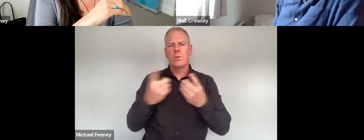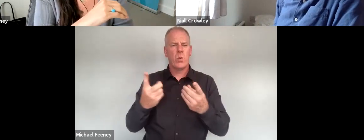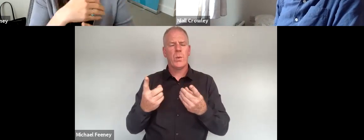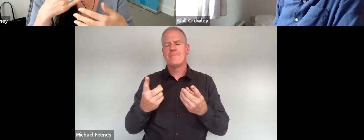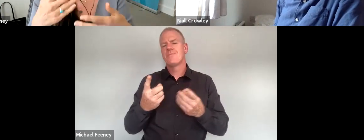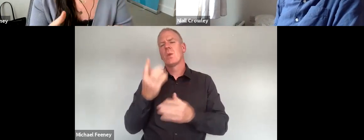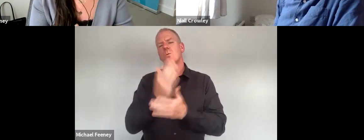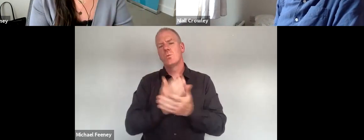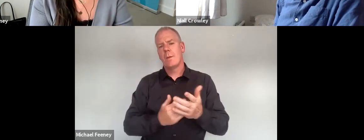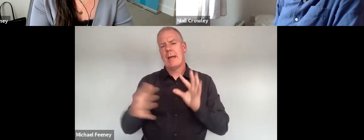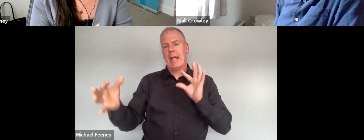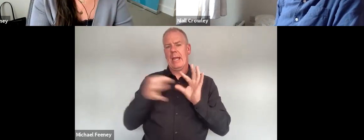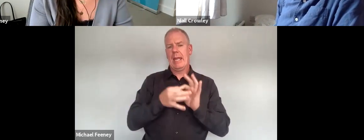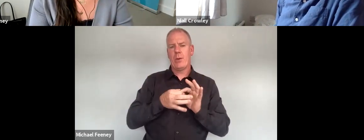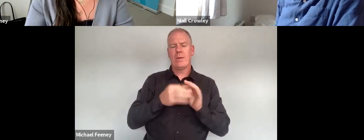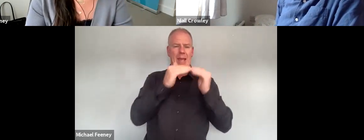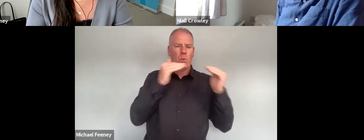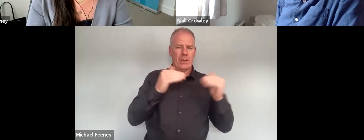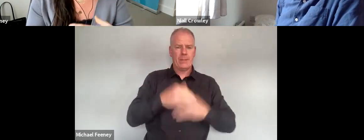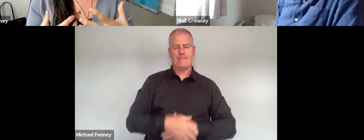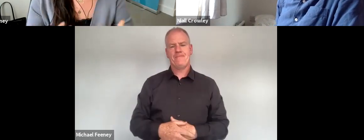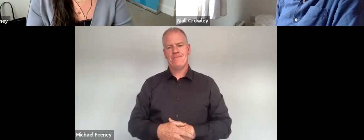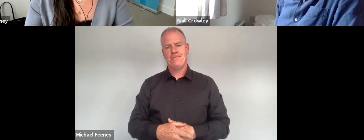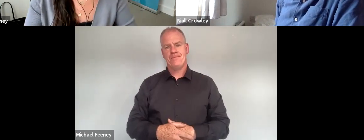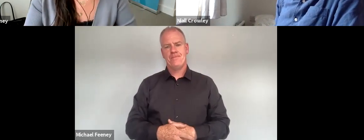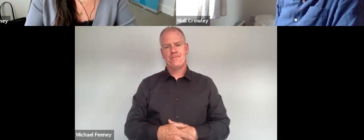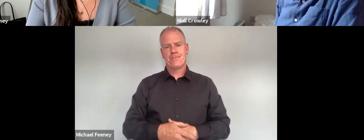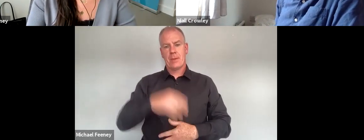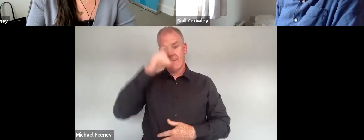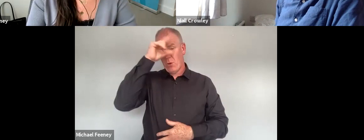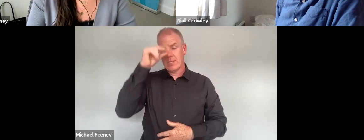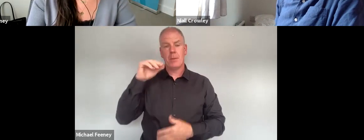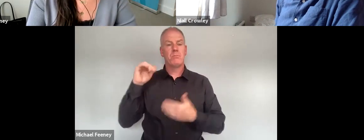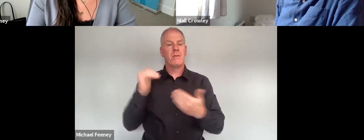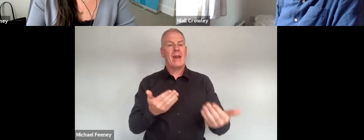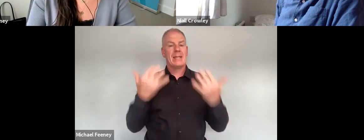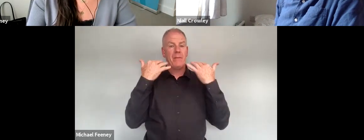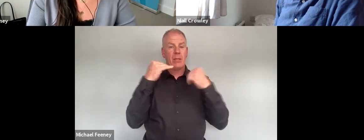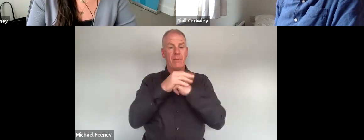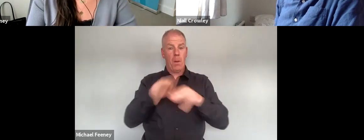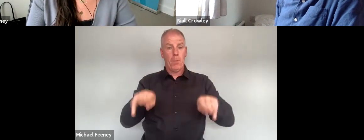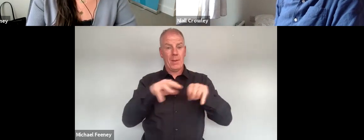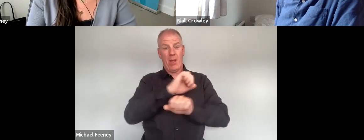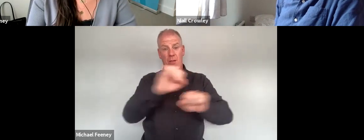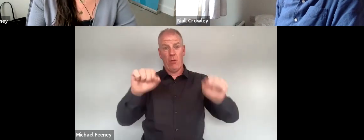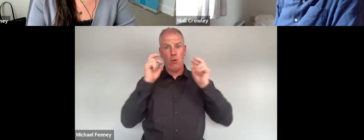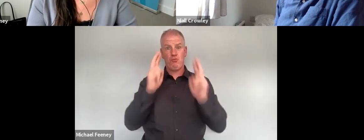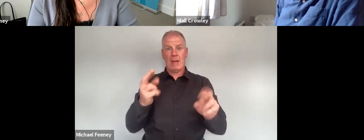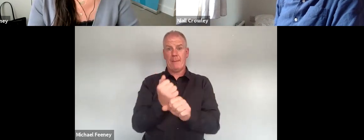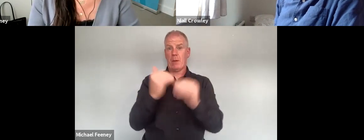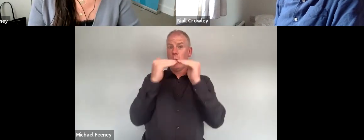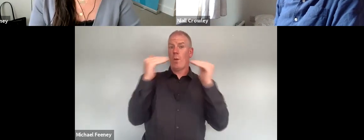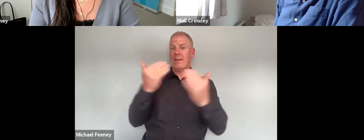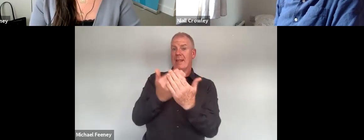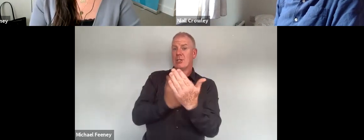of those as they relate to equality so we have the provision of information to the public about their rights under equality legislation